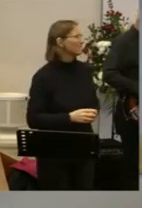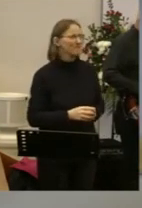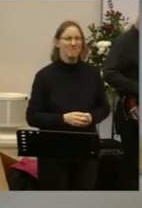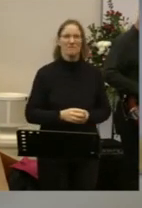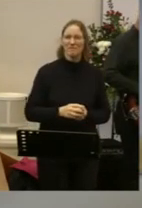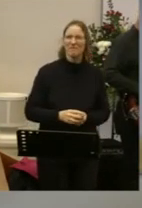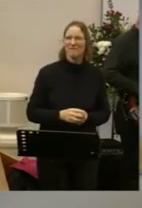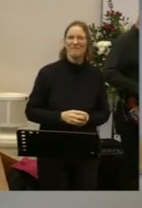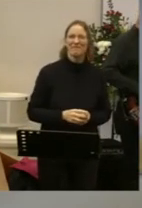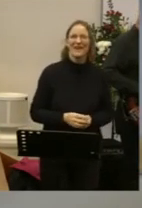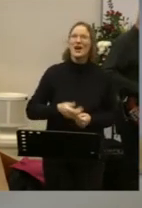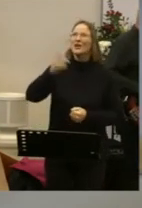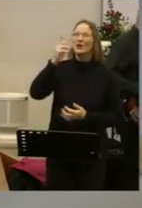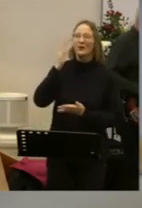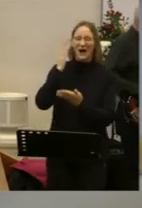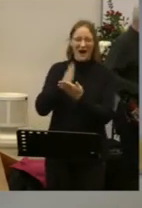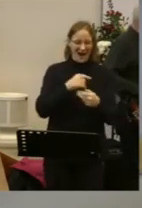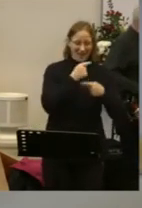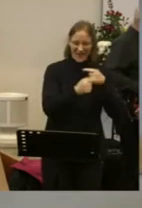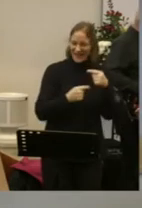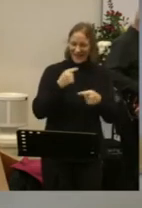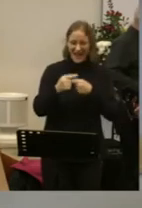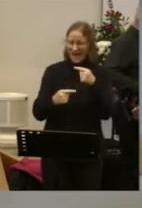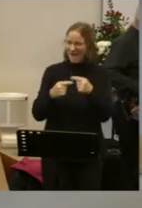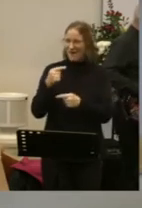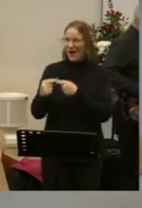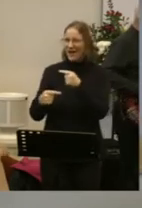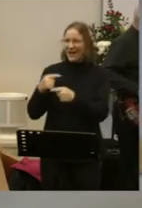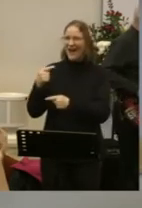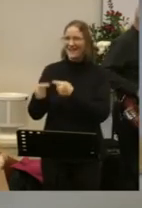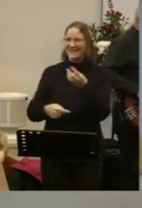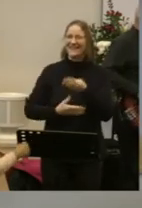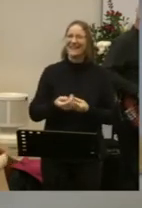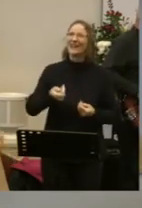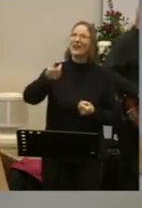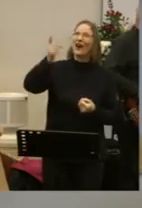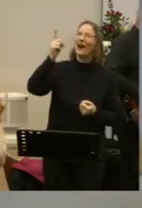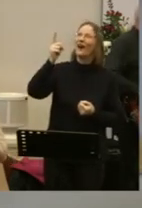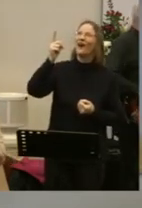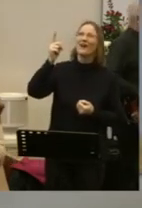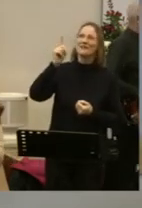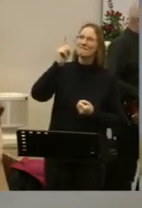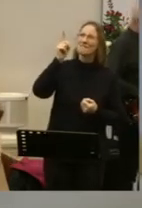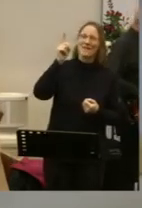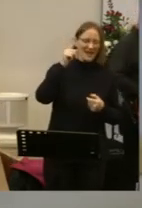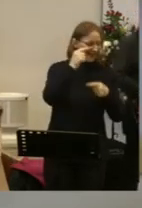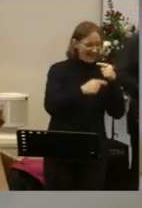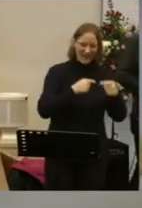Yes, you are. Oh, you are